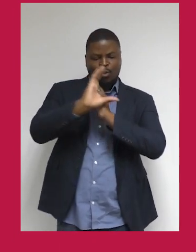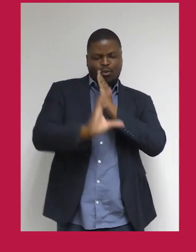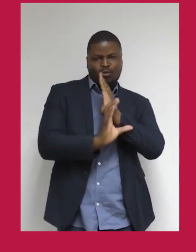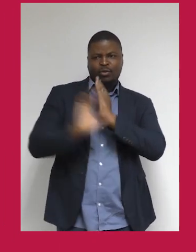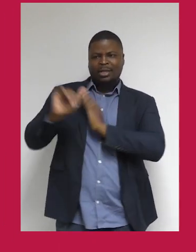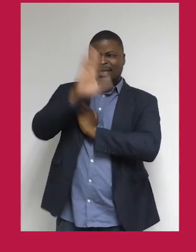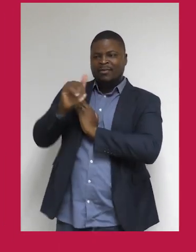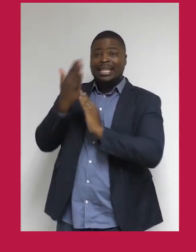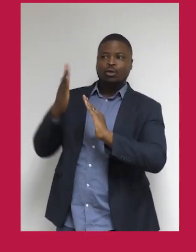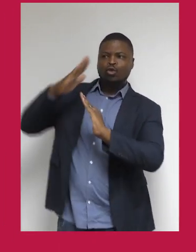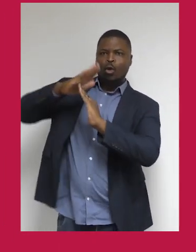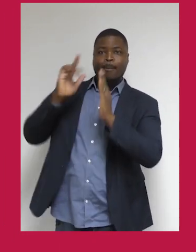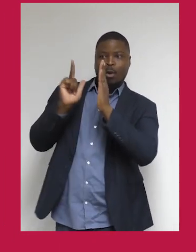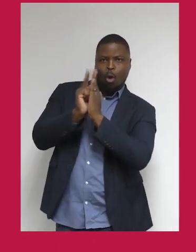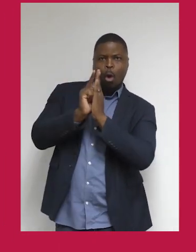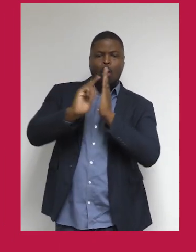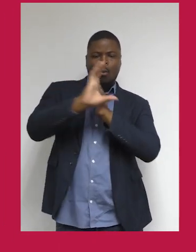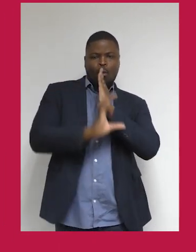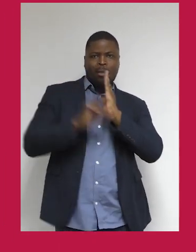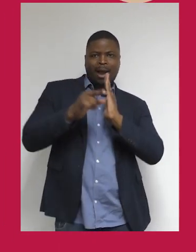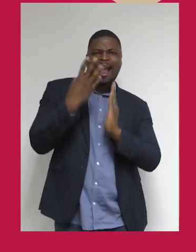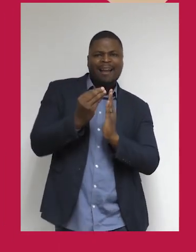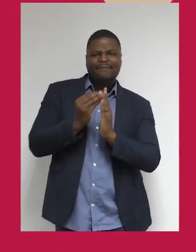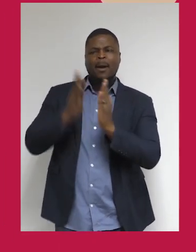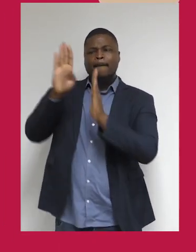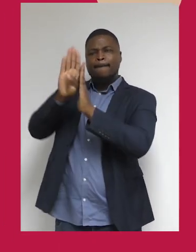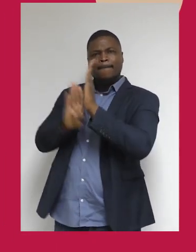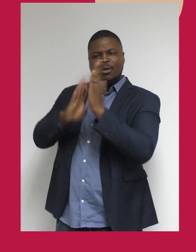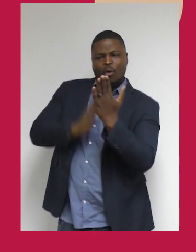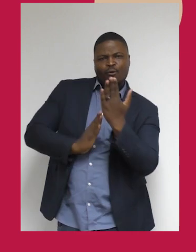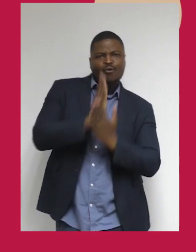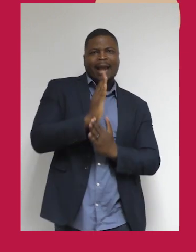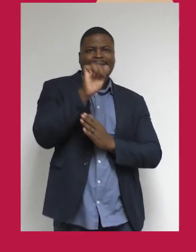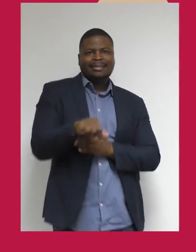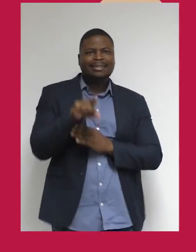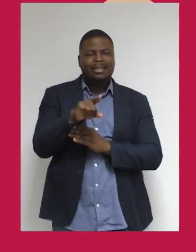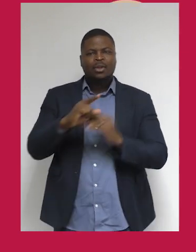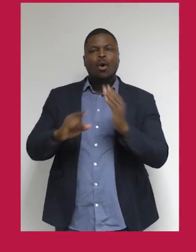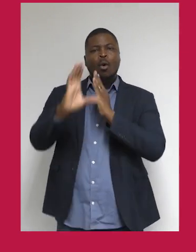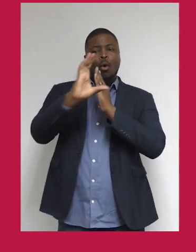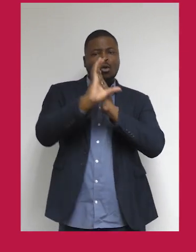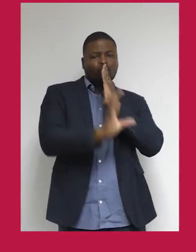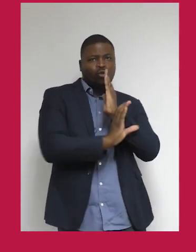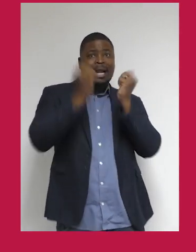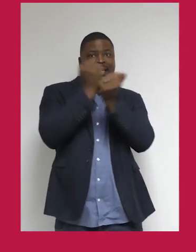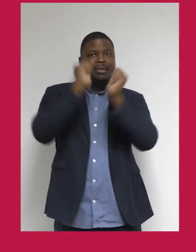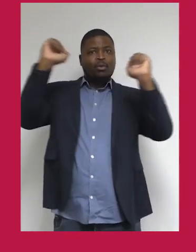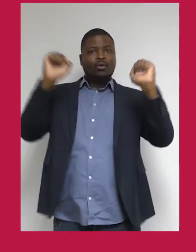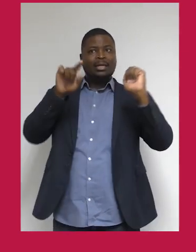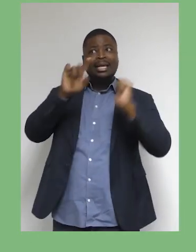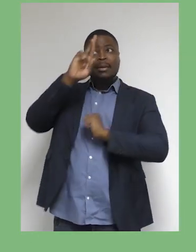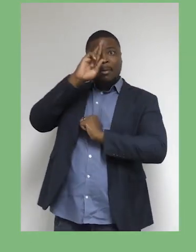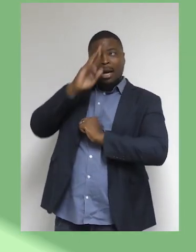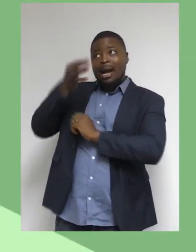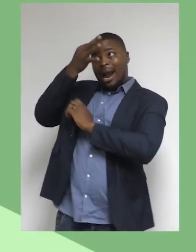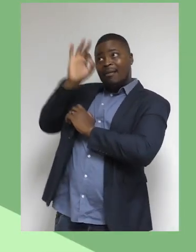the supreme law of the Republic of South Africa and contains a Bill of Rights, which is the cornerstone of the constitutional democracy and which